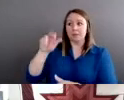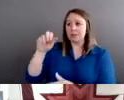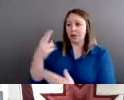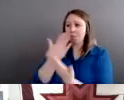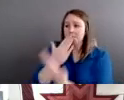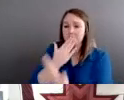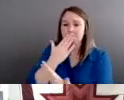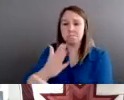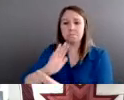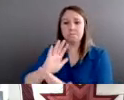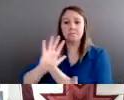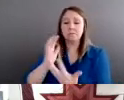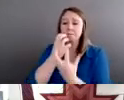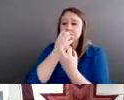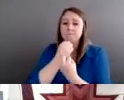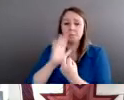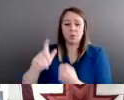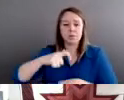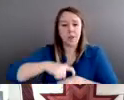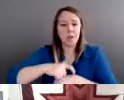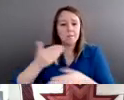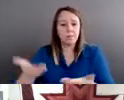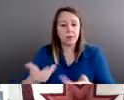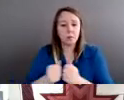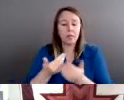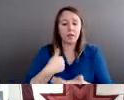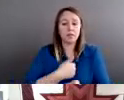so much